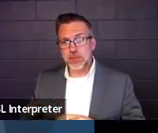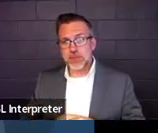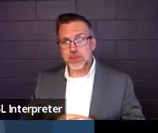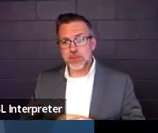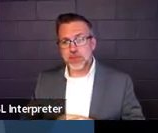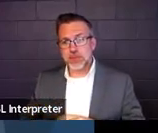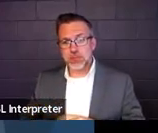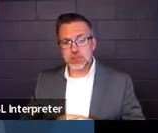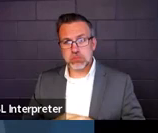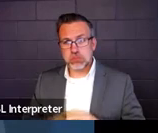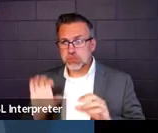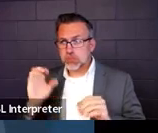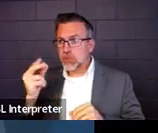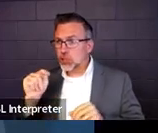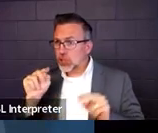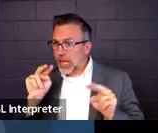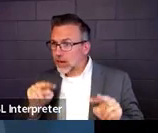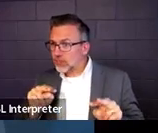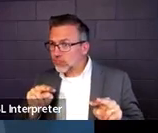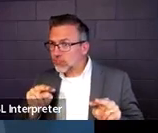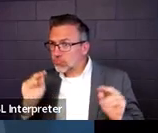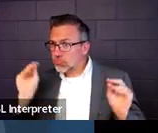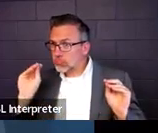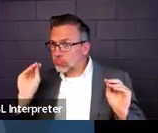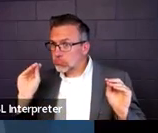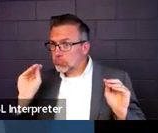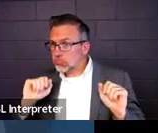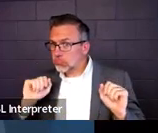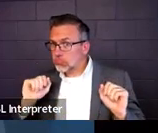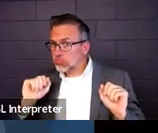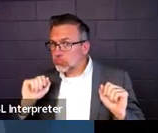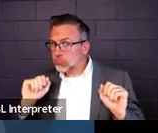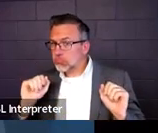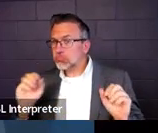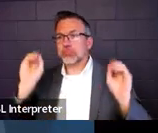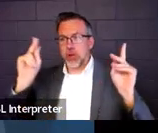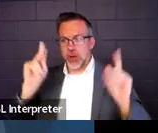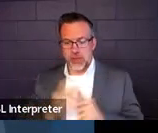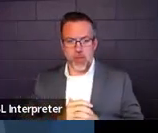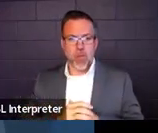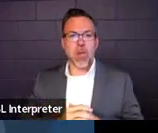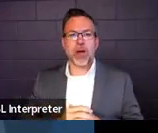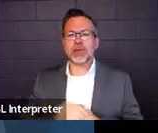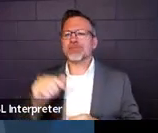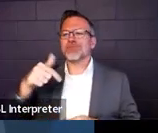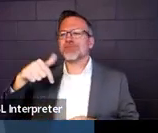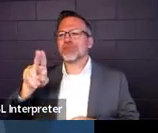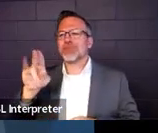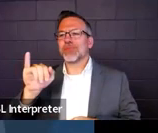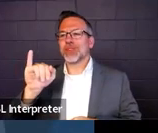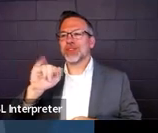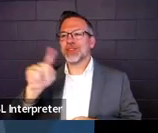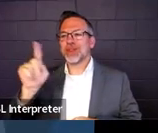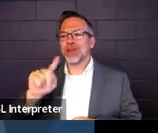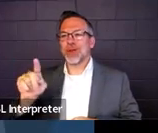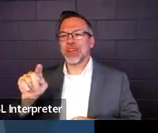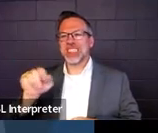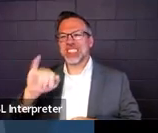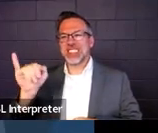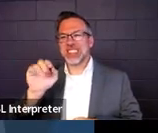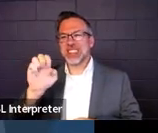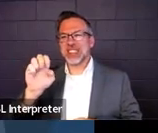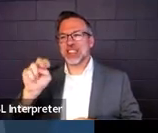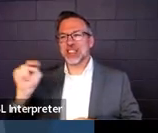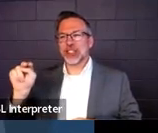I don't see anything in the chat box. Nothing in chat. All right. We got quizzes. Jen here? I know Jen likes the